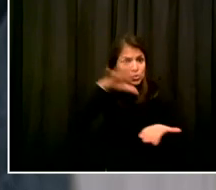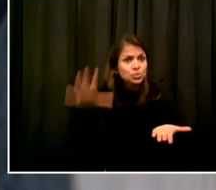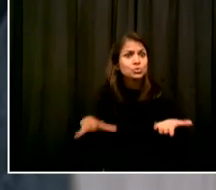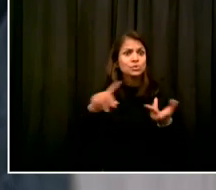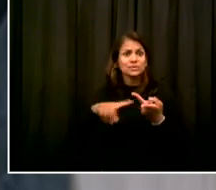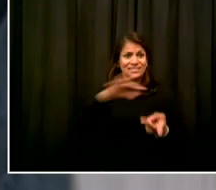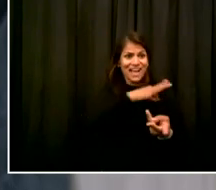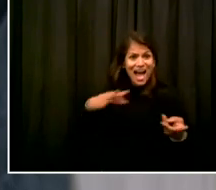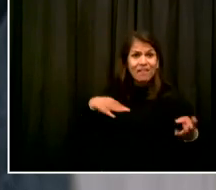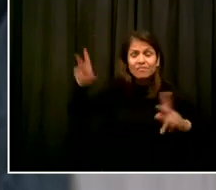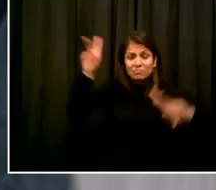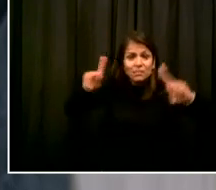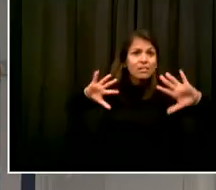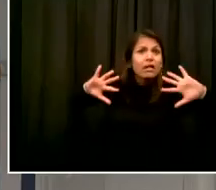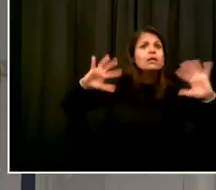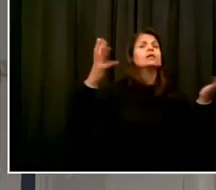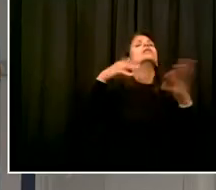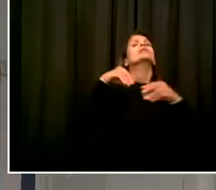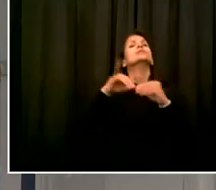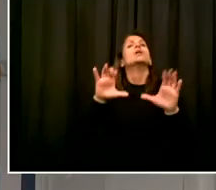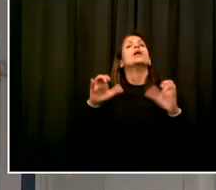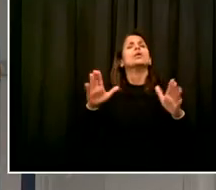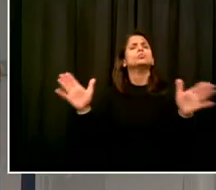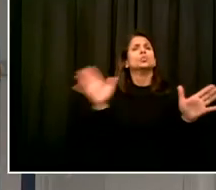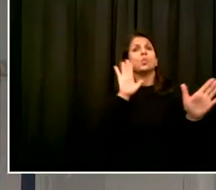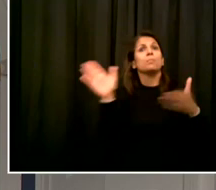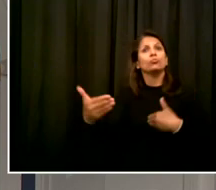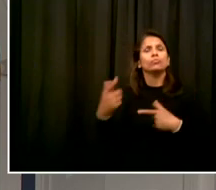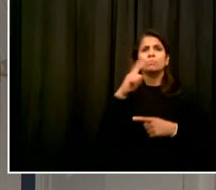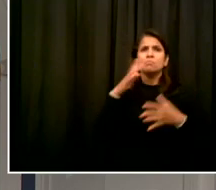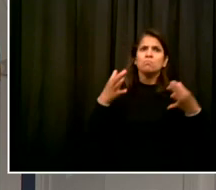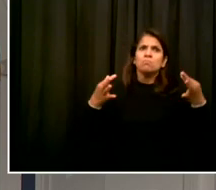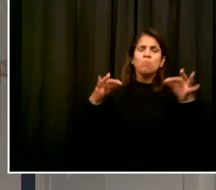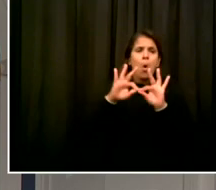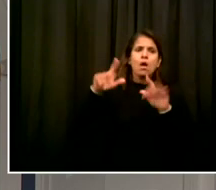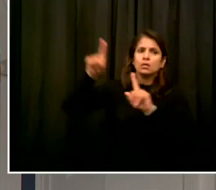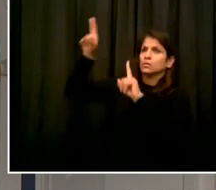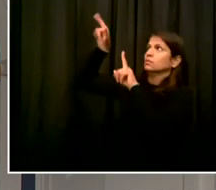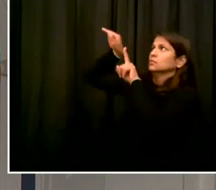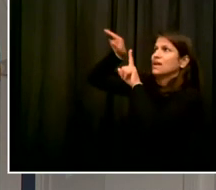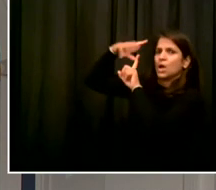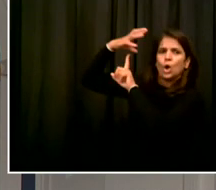as it has to do with ventilation. Dr. Choksi or Dr. Varmi want to add?